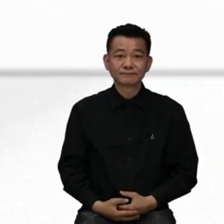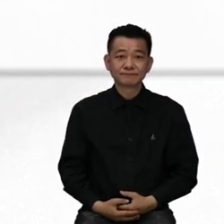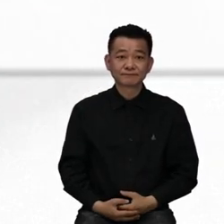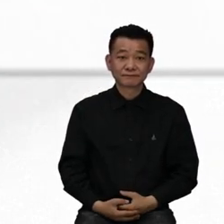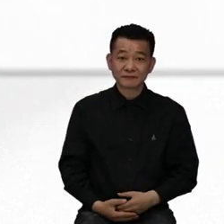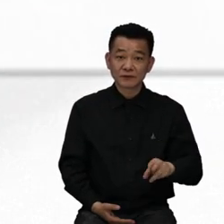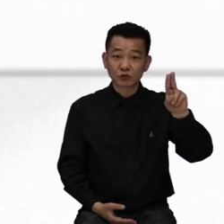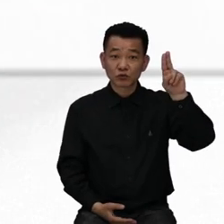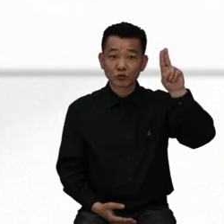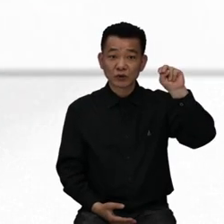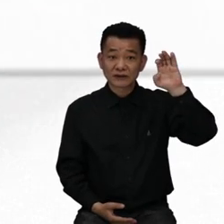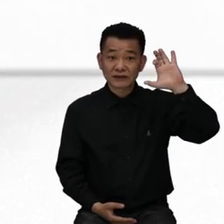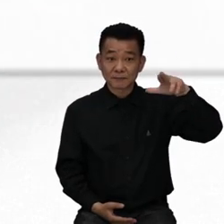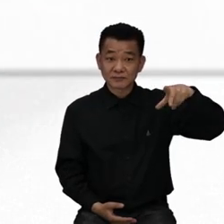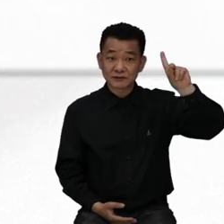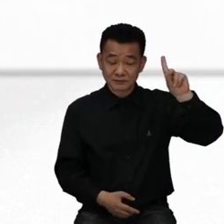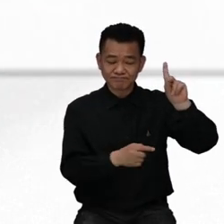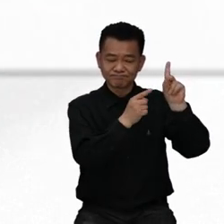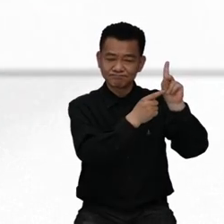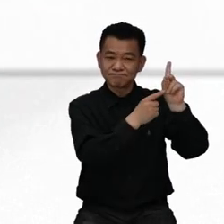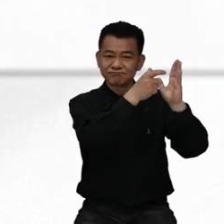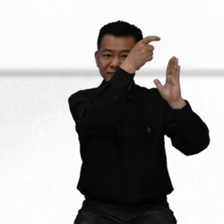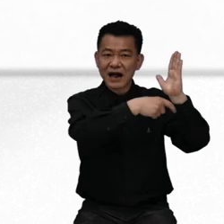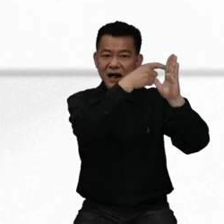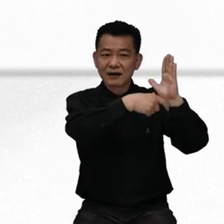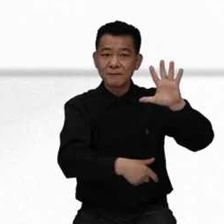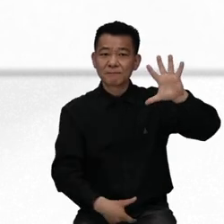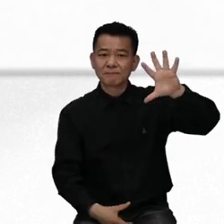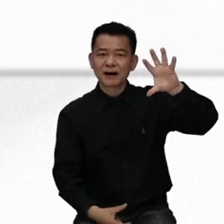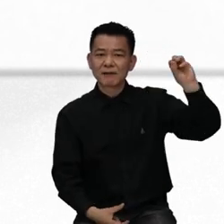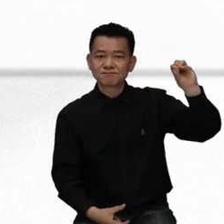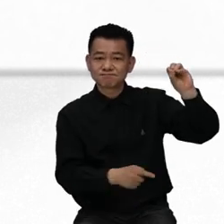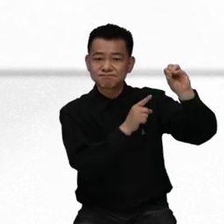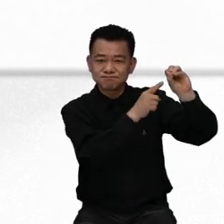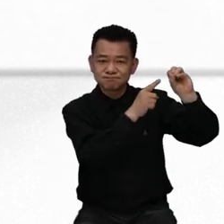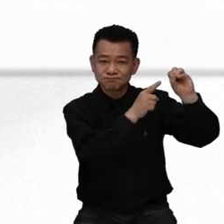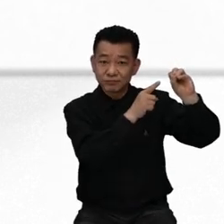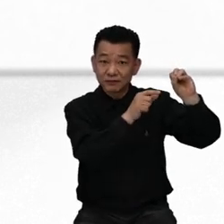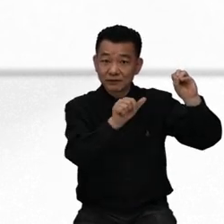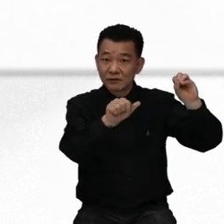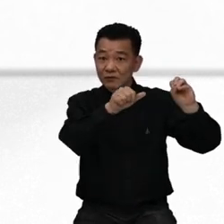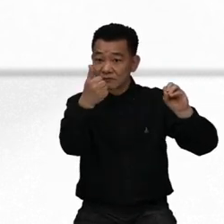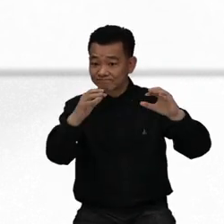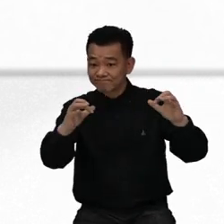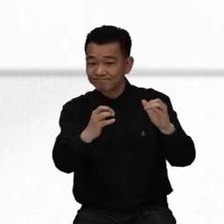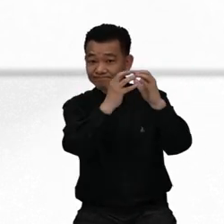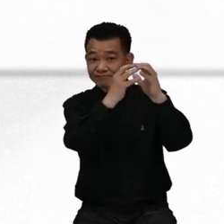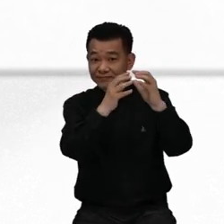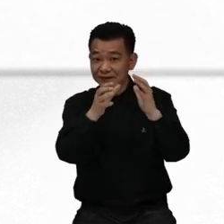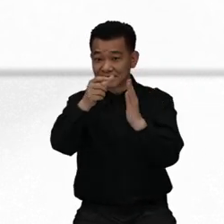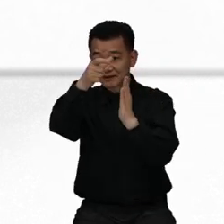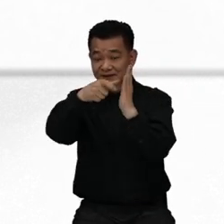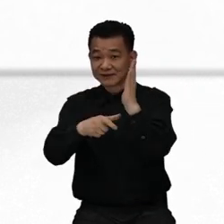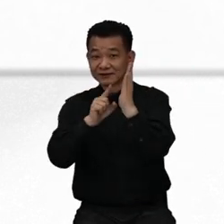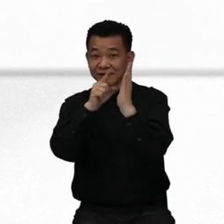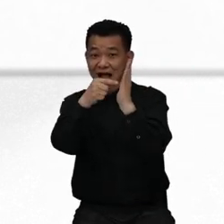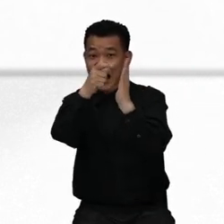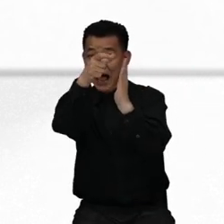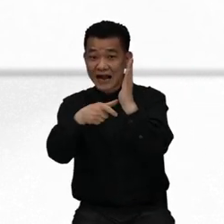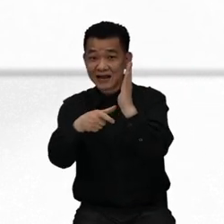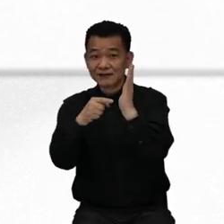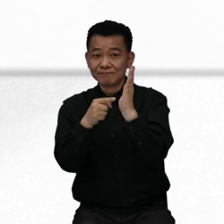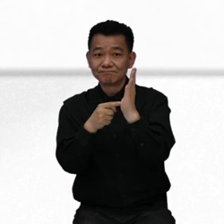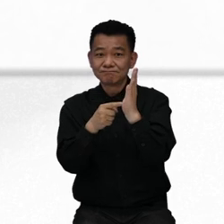UN Convention on the Rights of Persons with Disabilities consists of a preamble and 50 articles in the Convention,